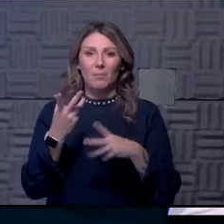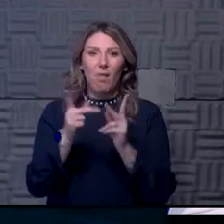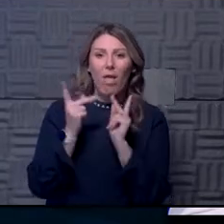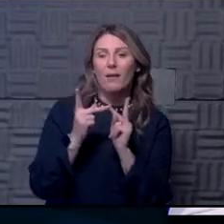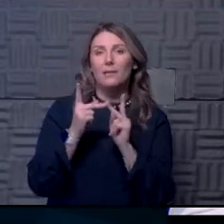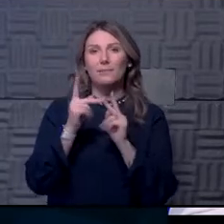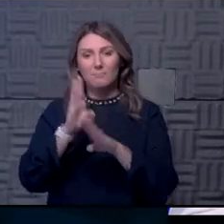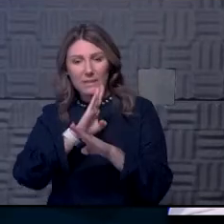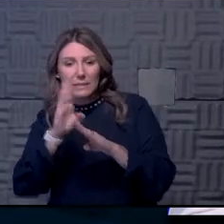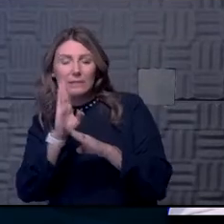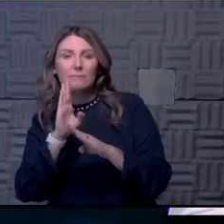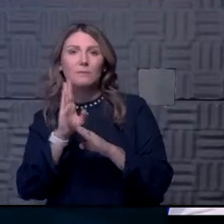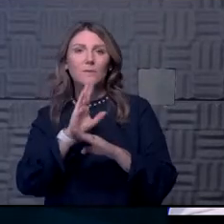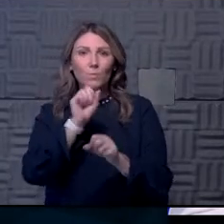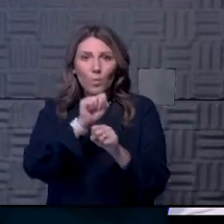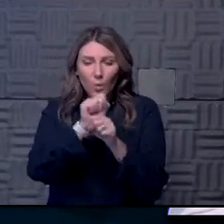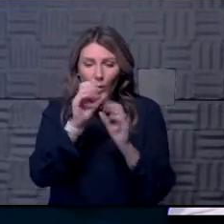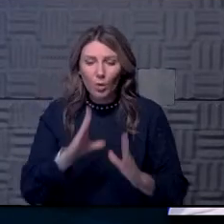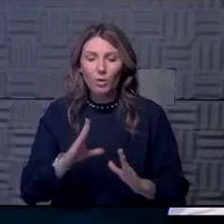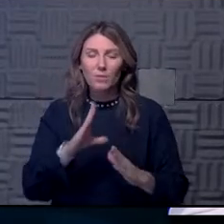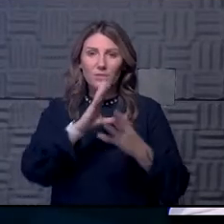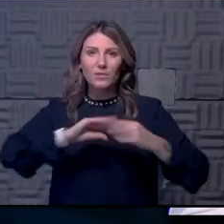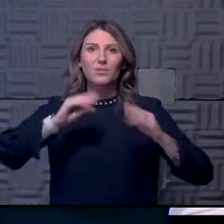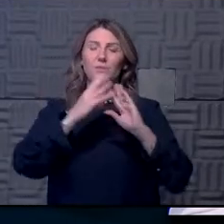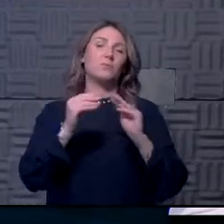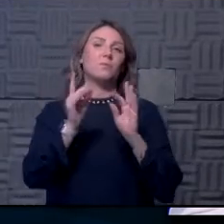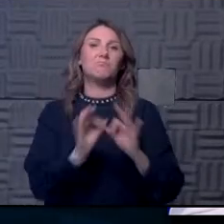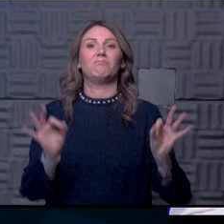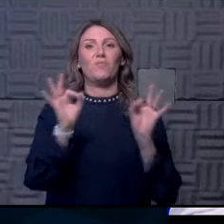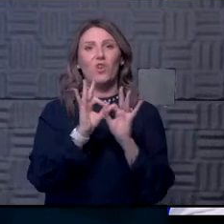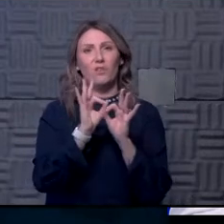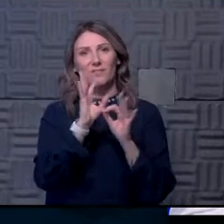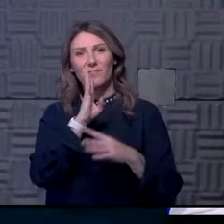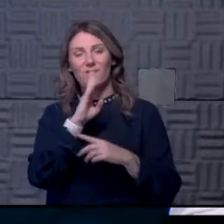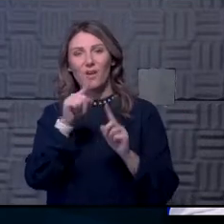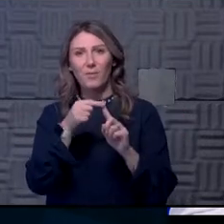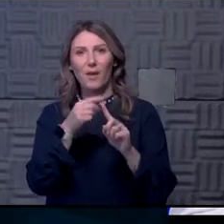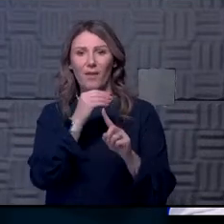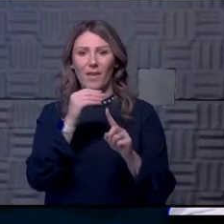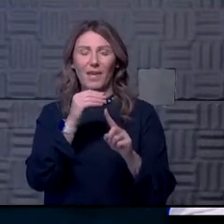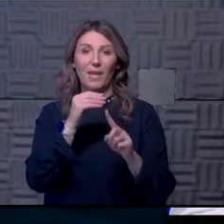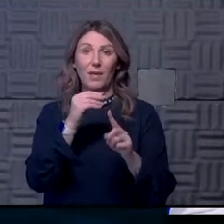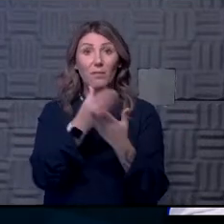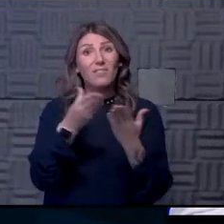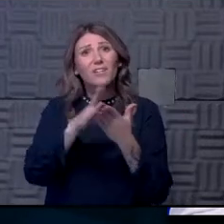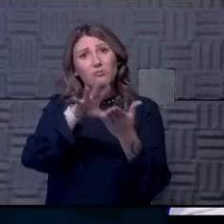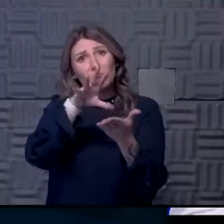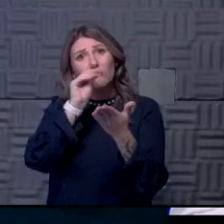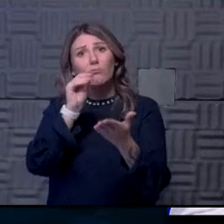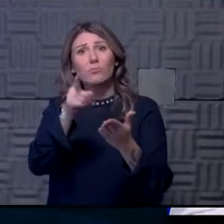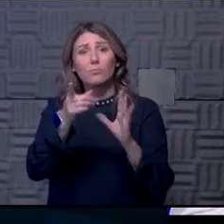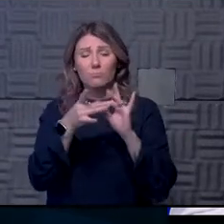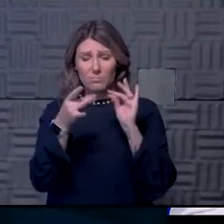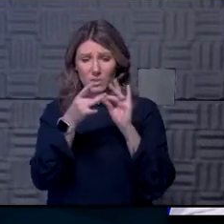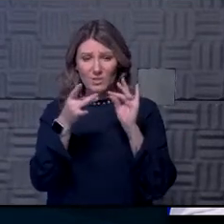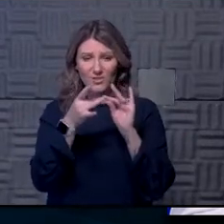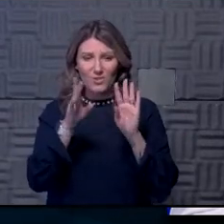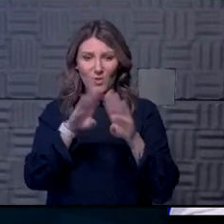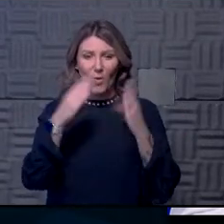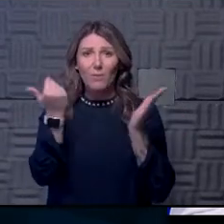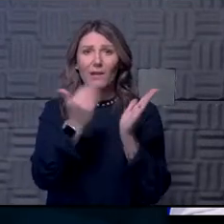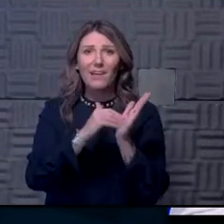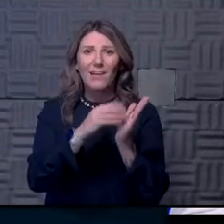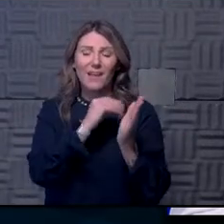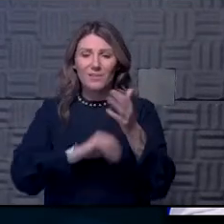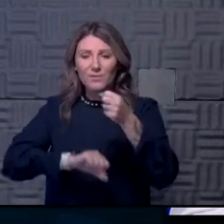is a story that is well worth talking about. I think there are lessons to learn, as you've mentioned, about being able to reopen and